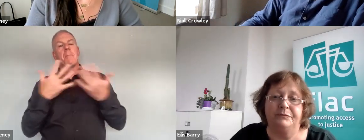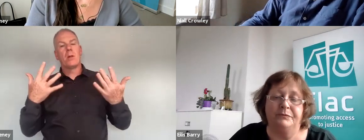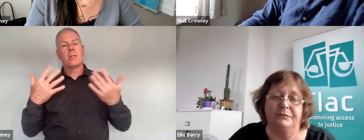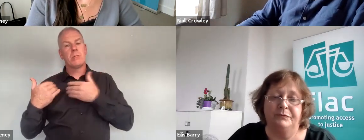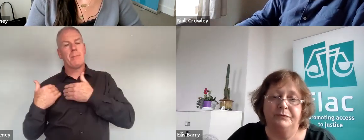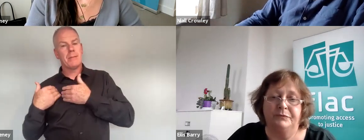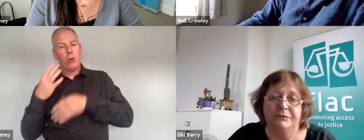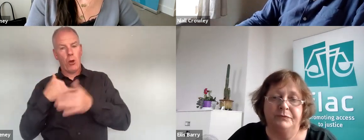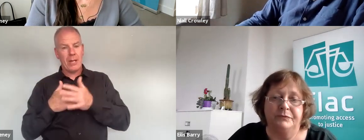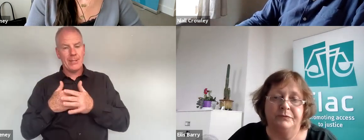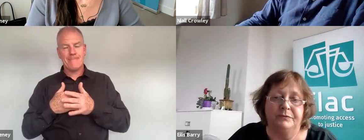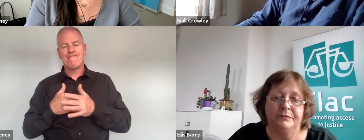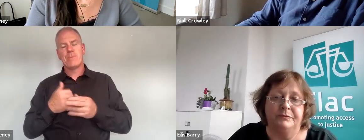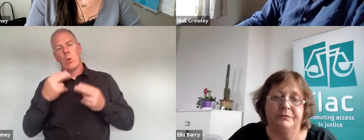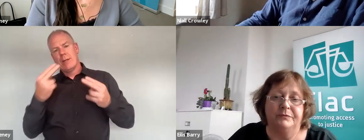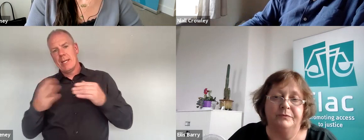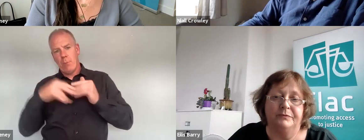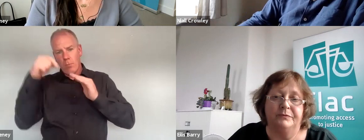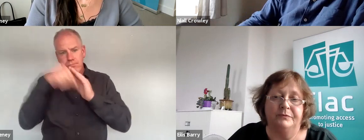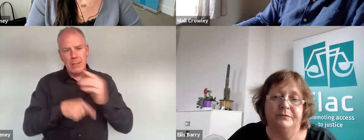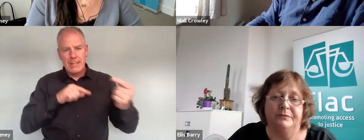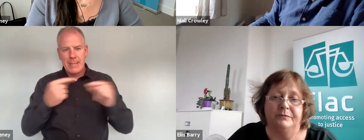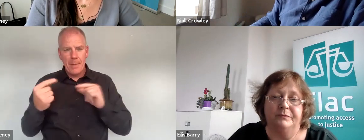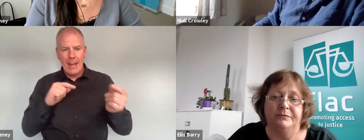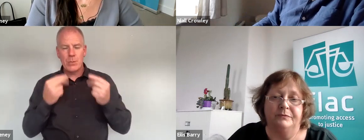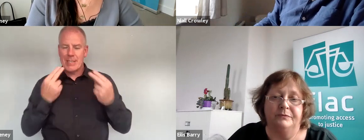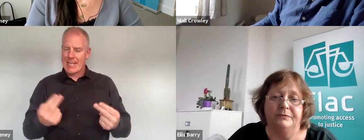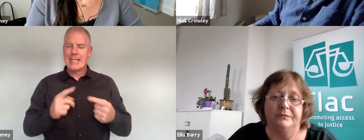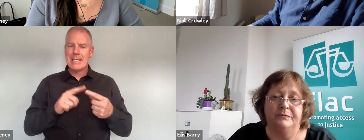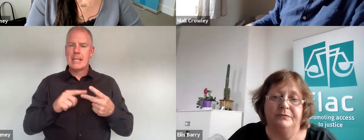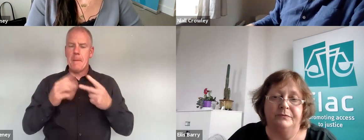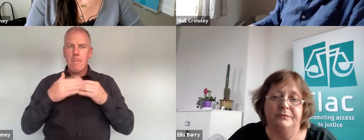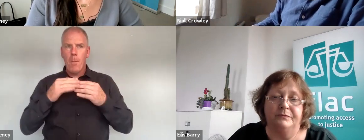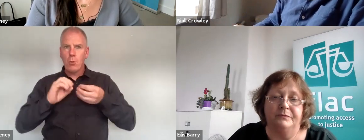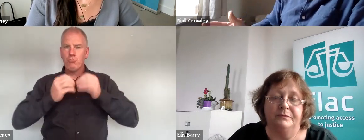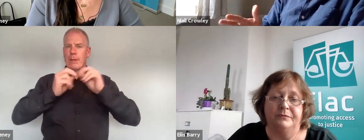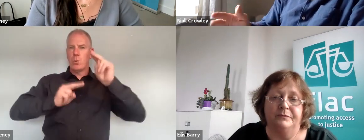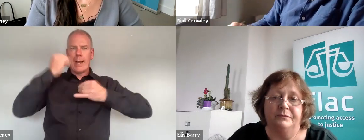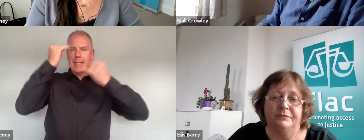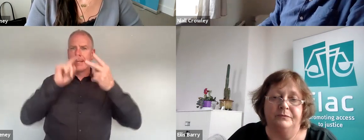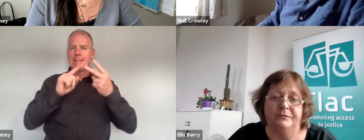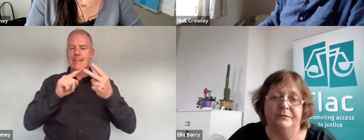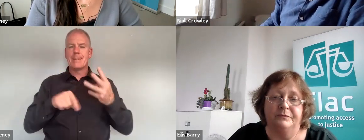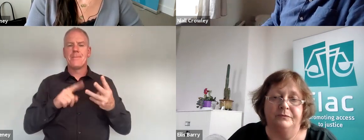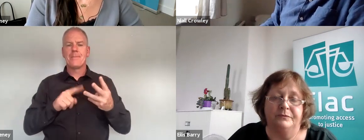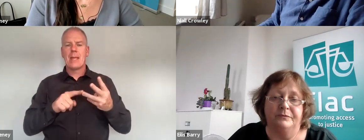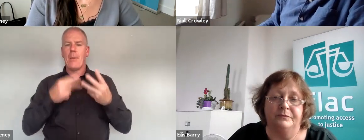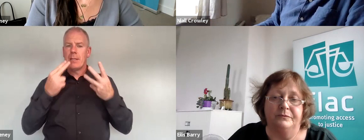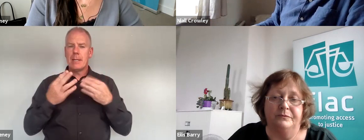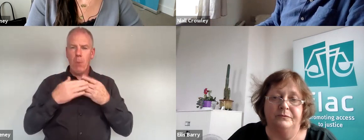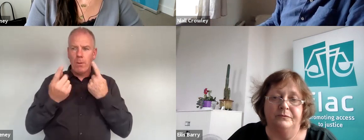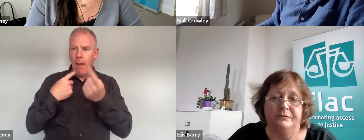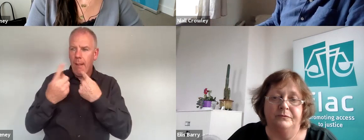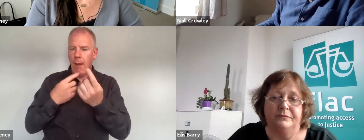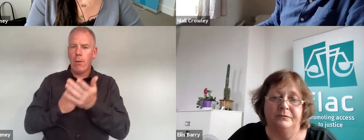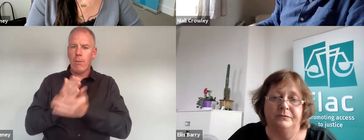it's a theme that merits further debate it's a theme that merits a bit of invention and it's a theme that merits ongoing dialogue in its